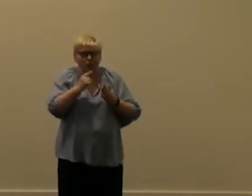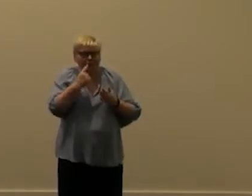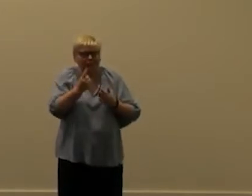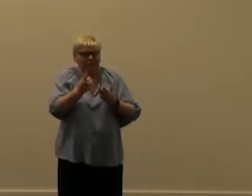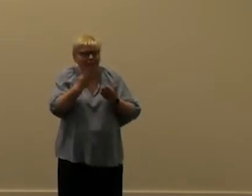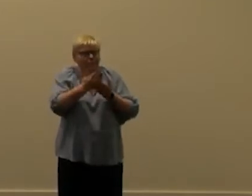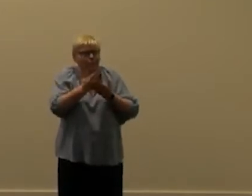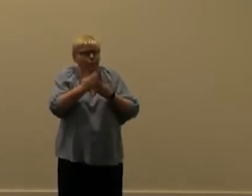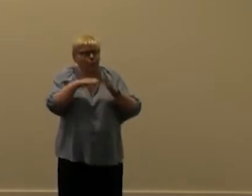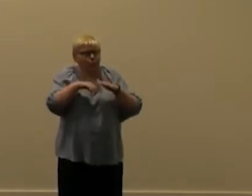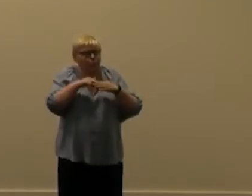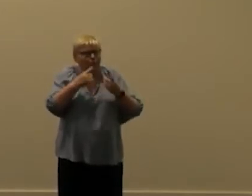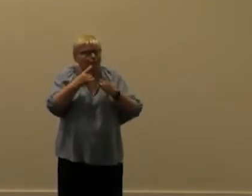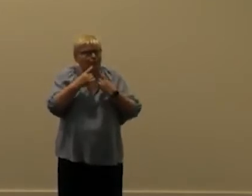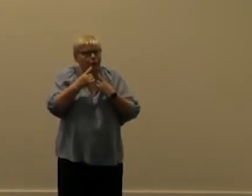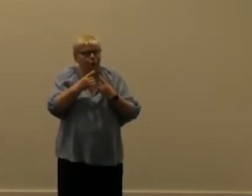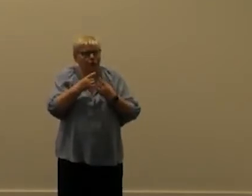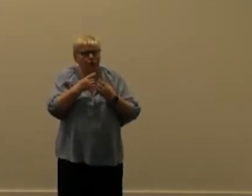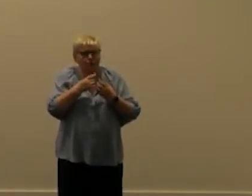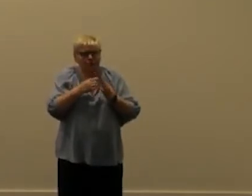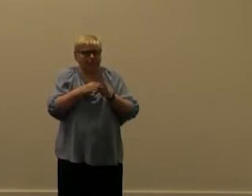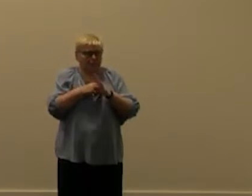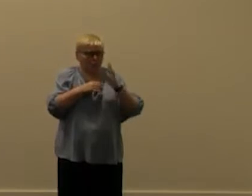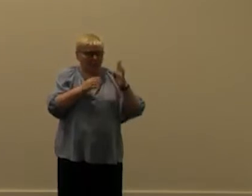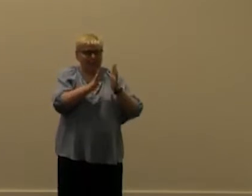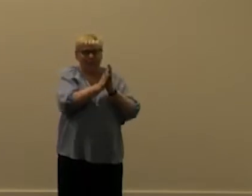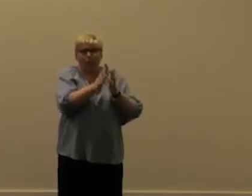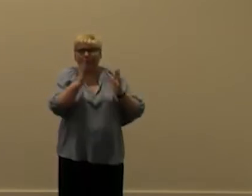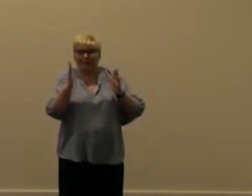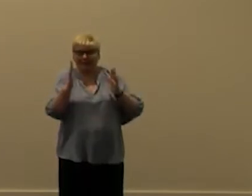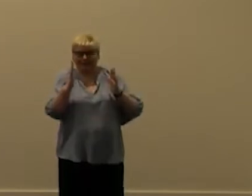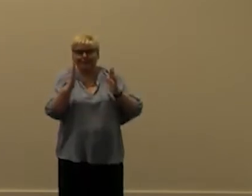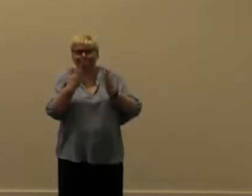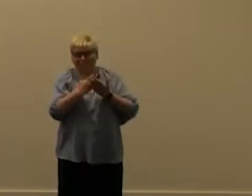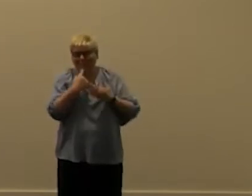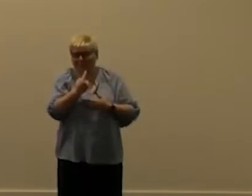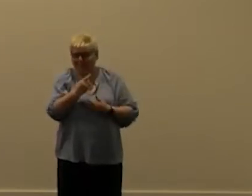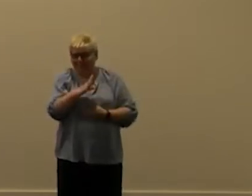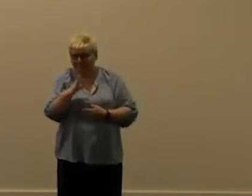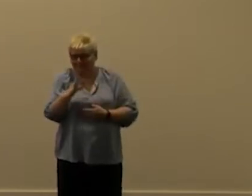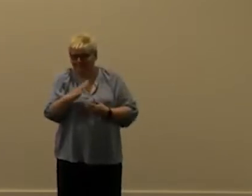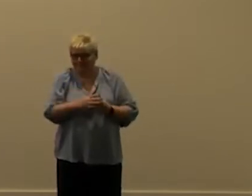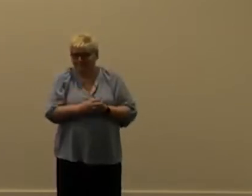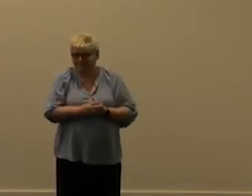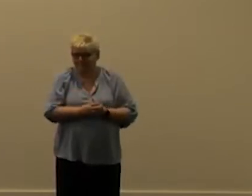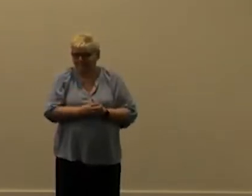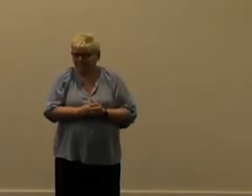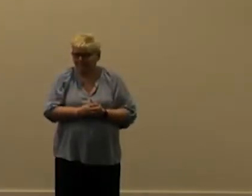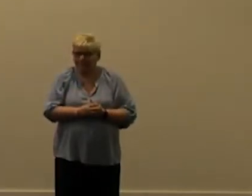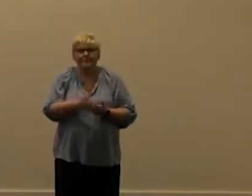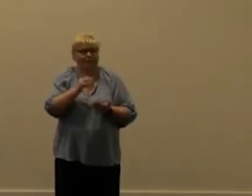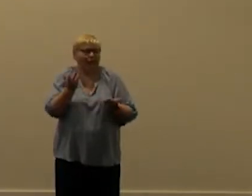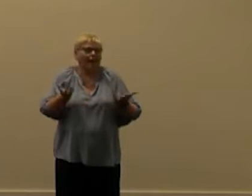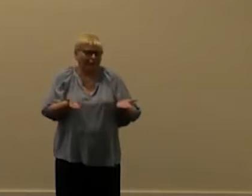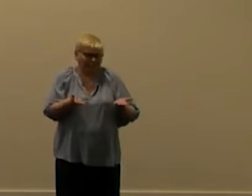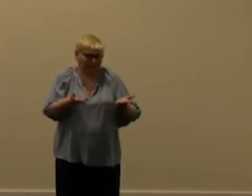there's something wrong and then you have the environment id on the on the left hand side um and the environment name and then